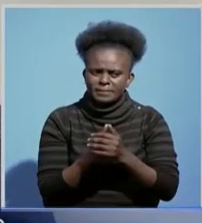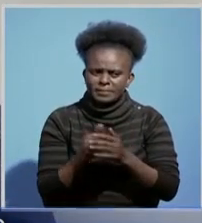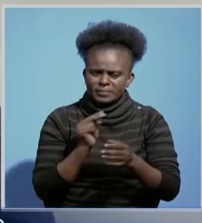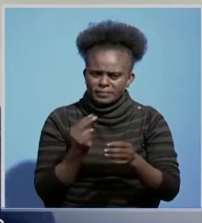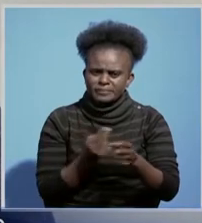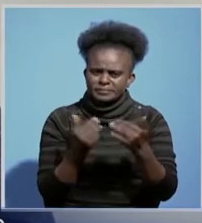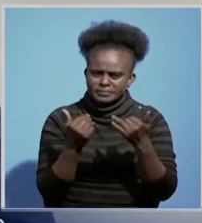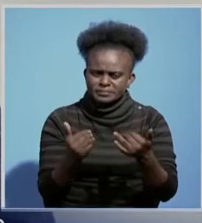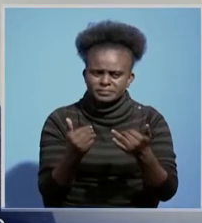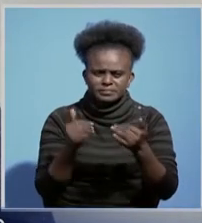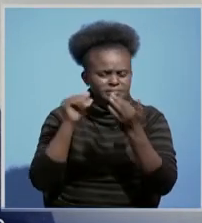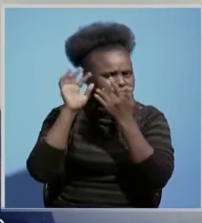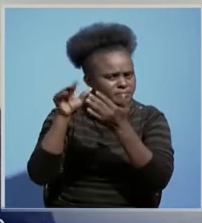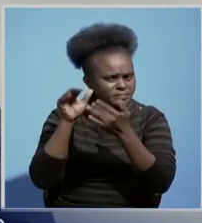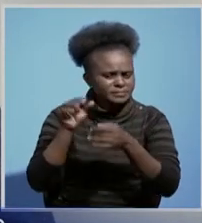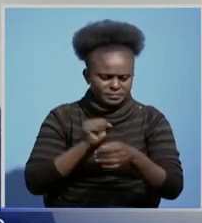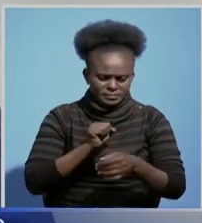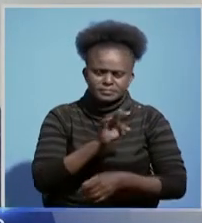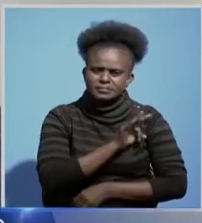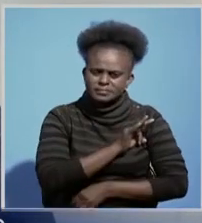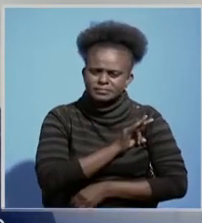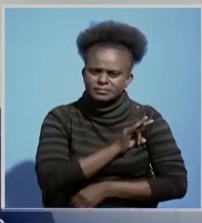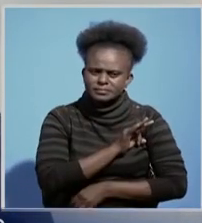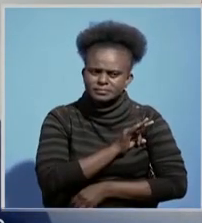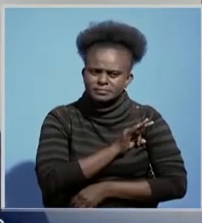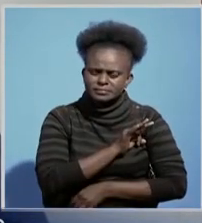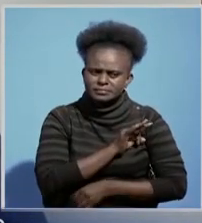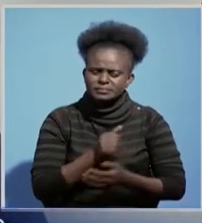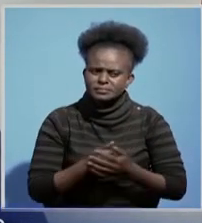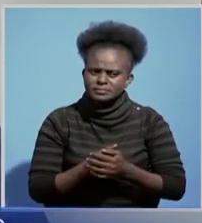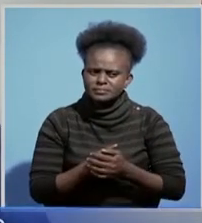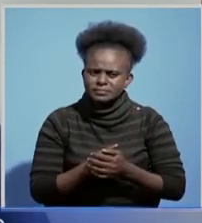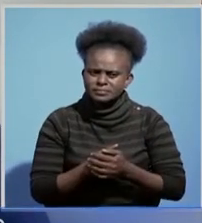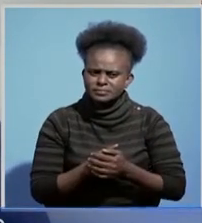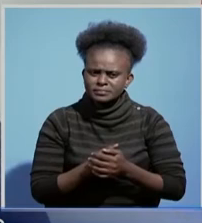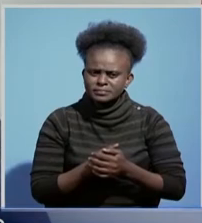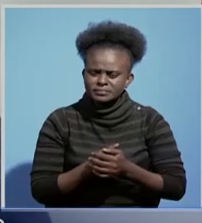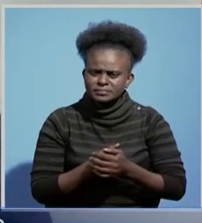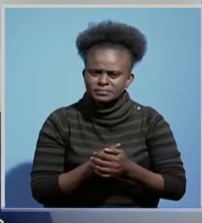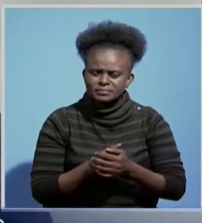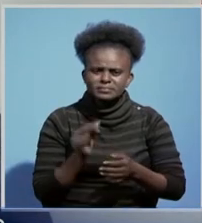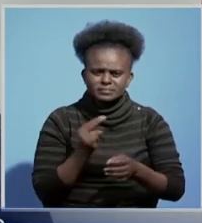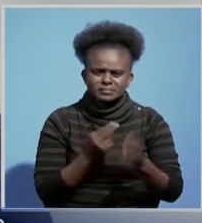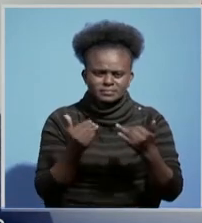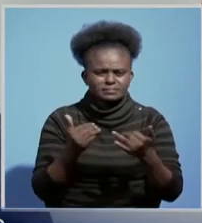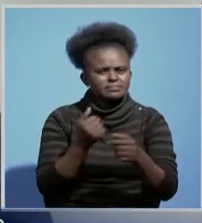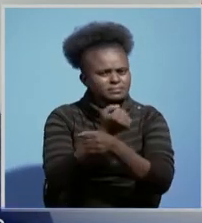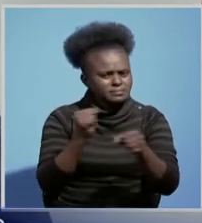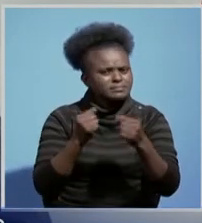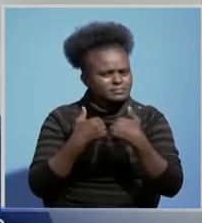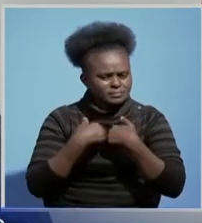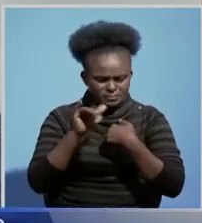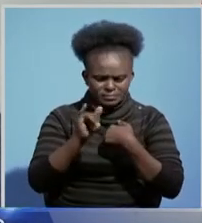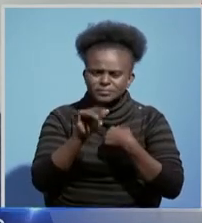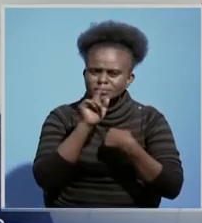staff? Yes we do. Are we doing something about this? Yes we